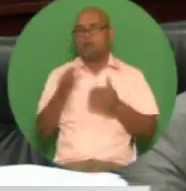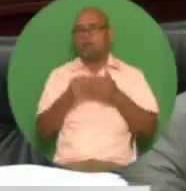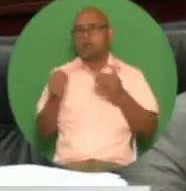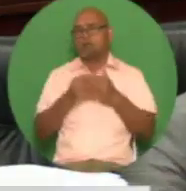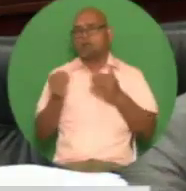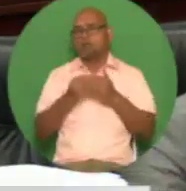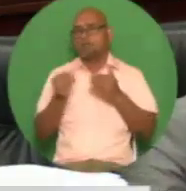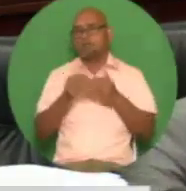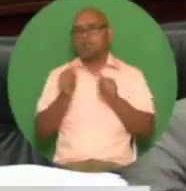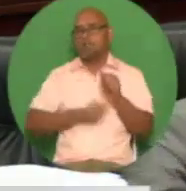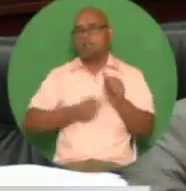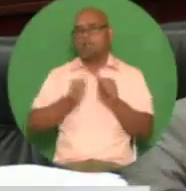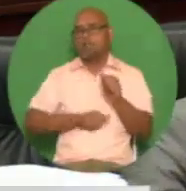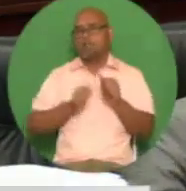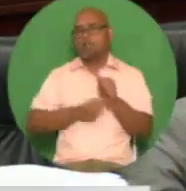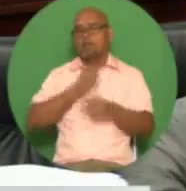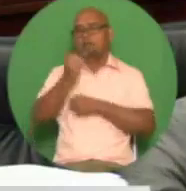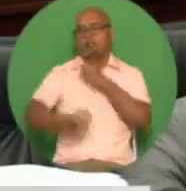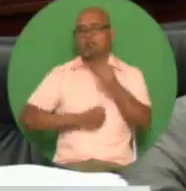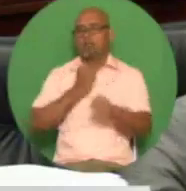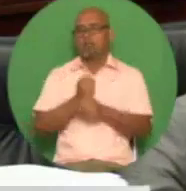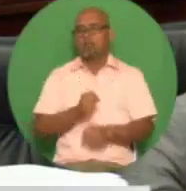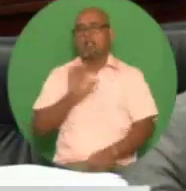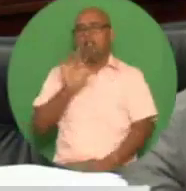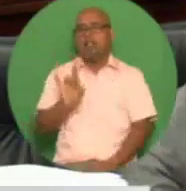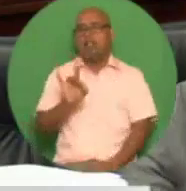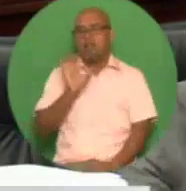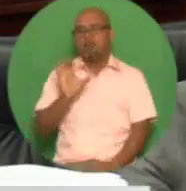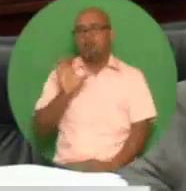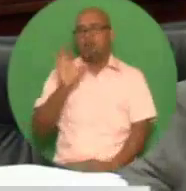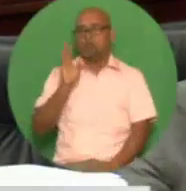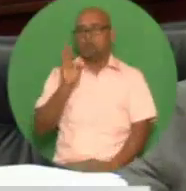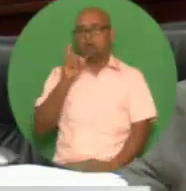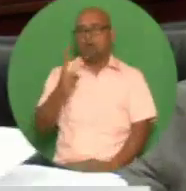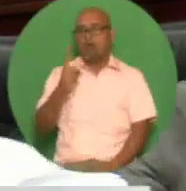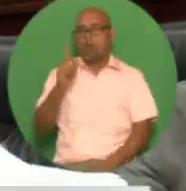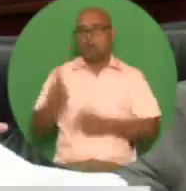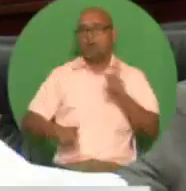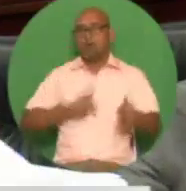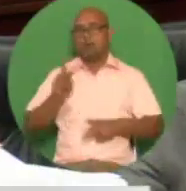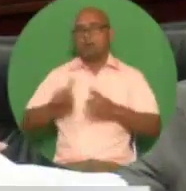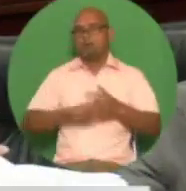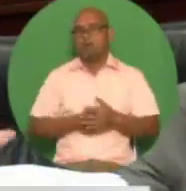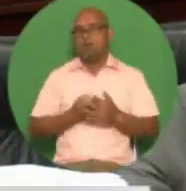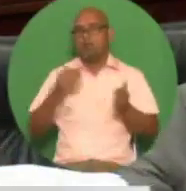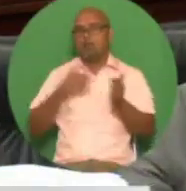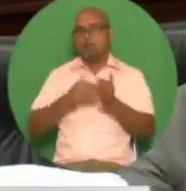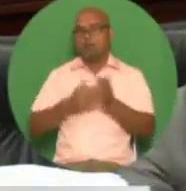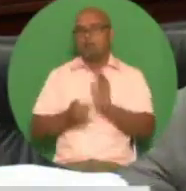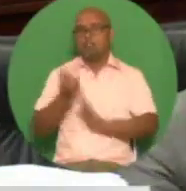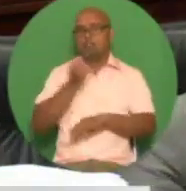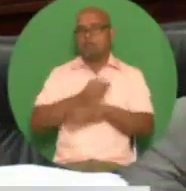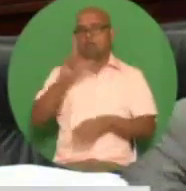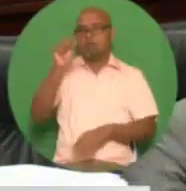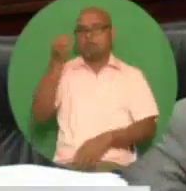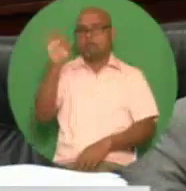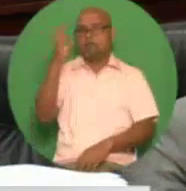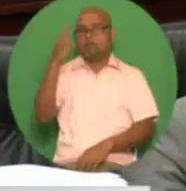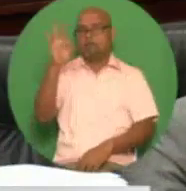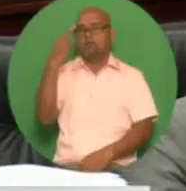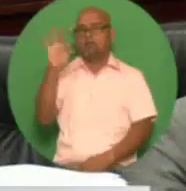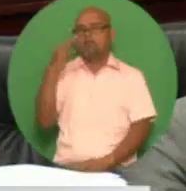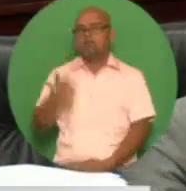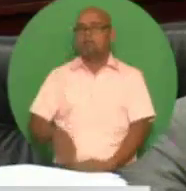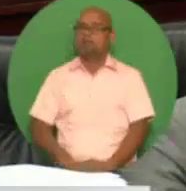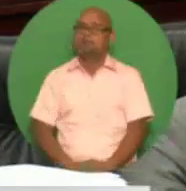861 this measure will take effect on january 1st 2019